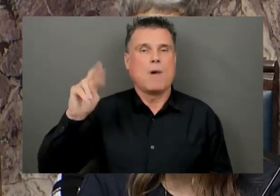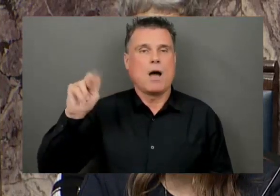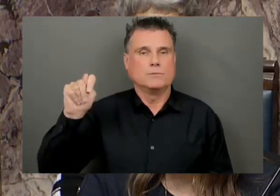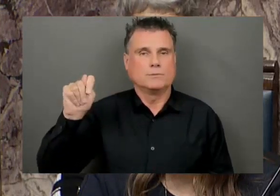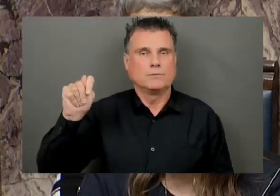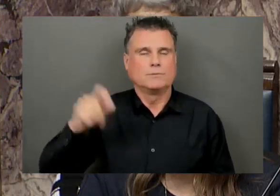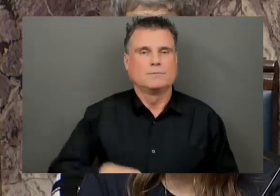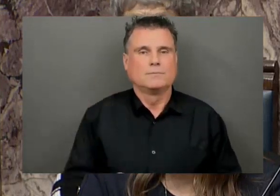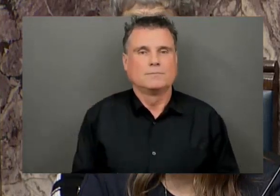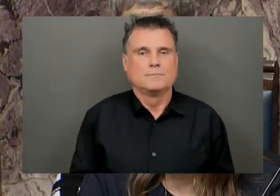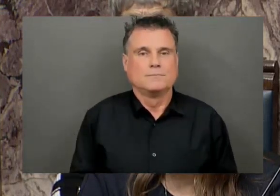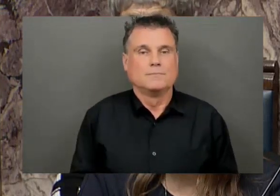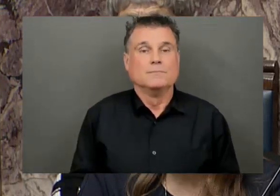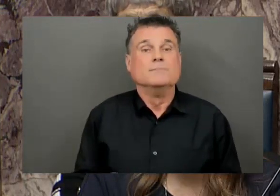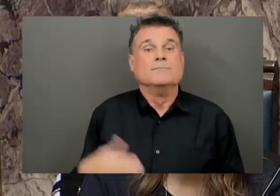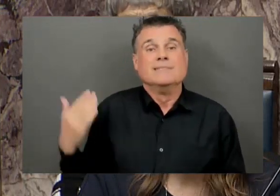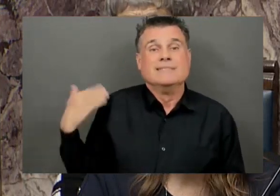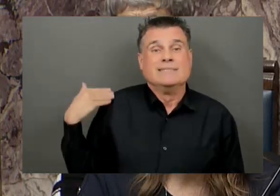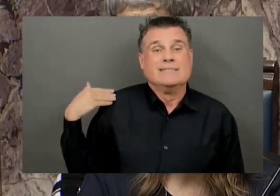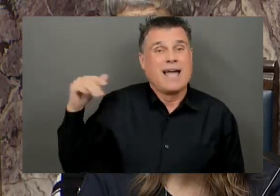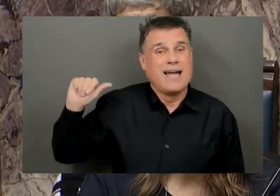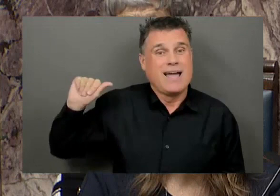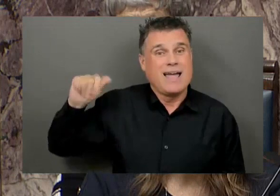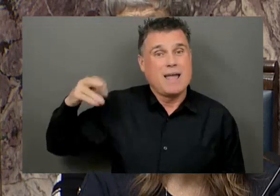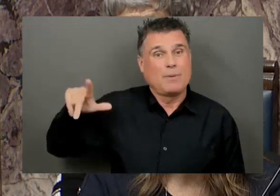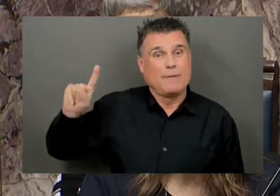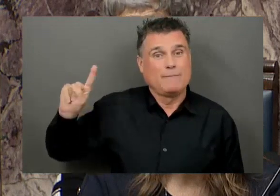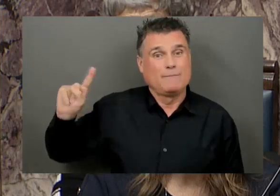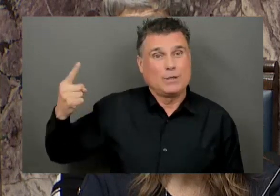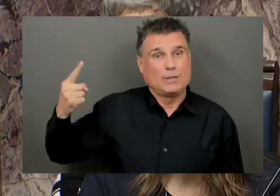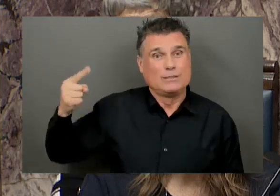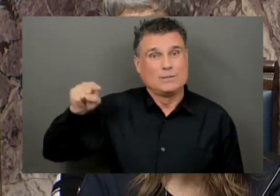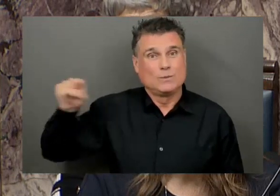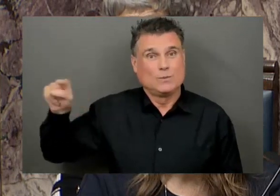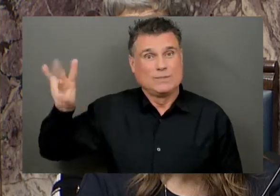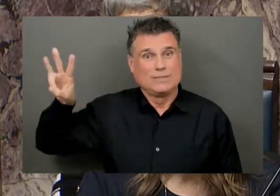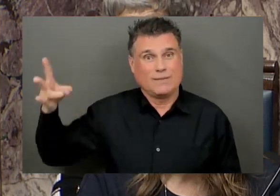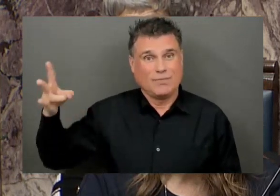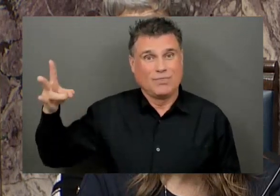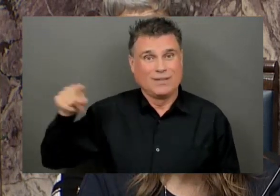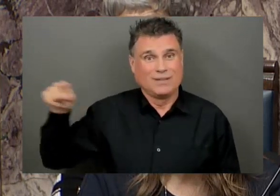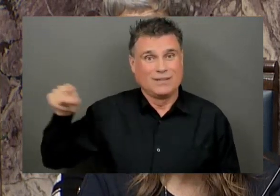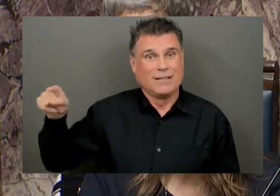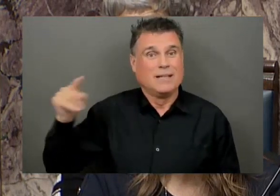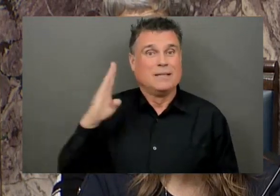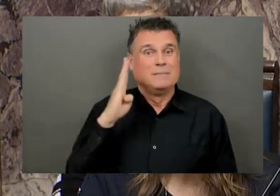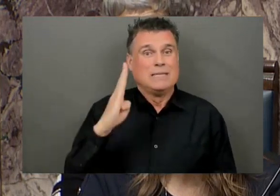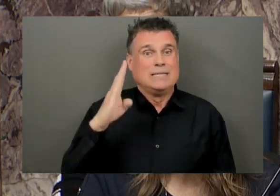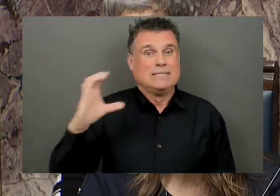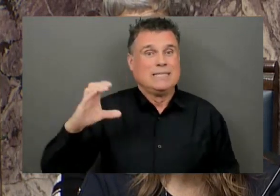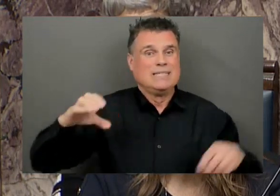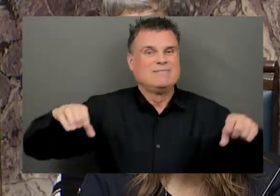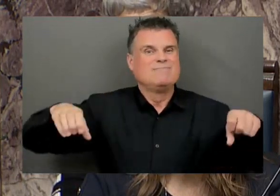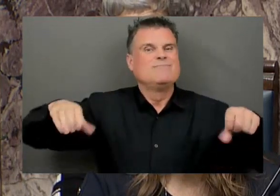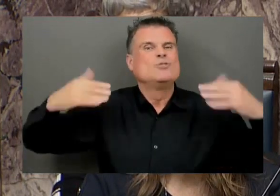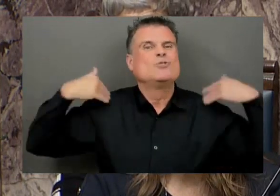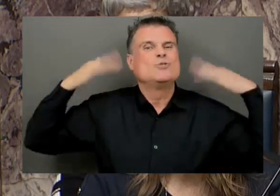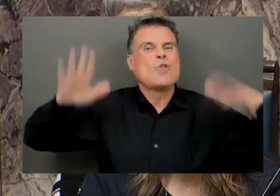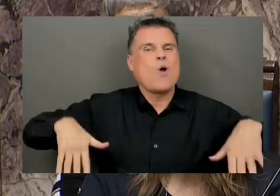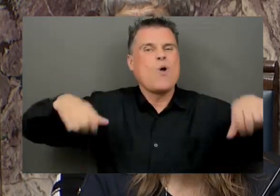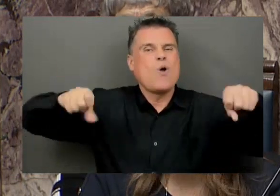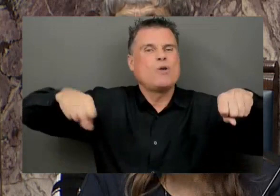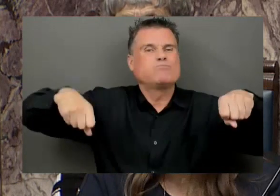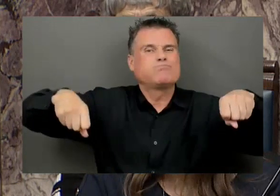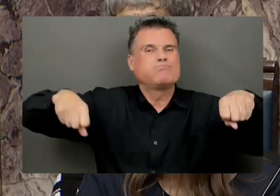2024 Annual General Meeting and Excellence Awards Gala in Vailemount. The beautiful Robson Valley region